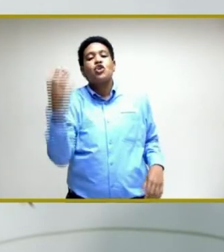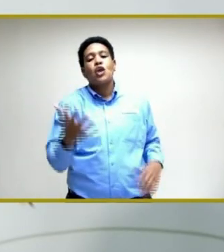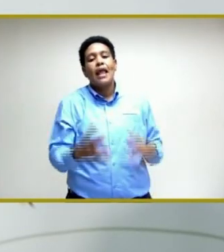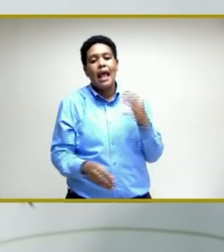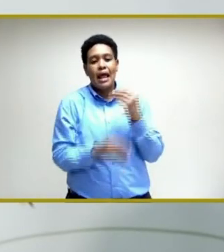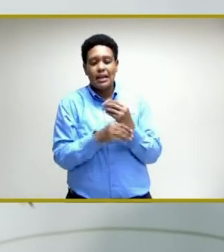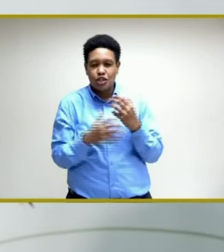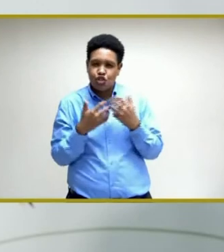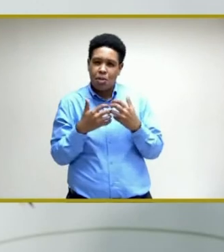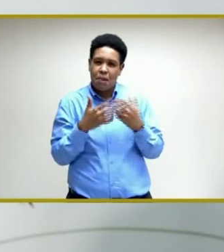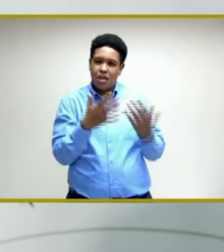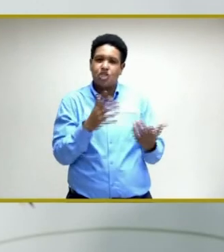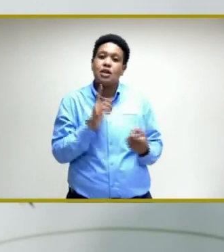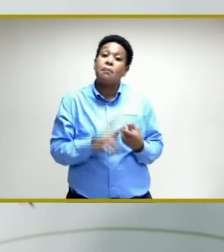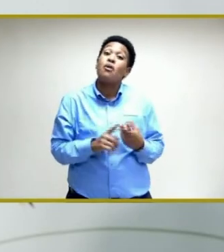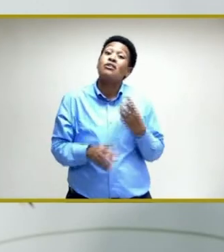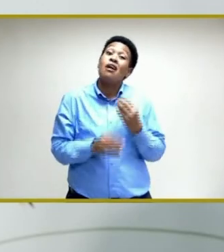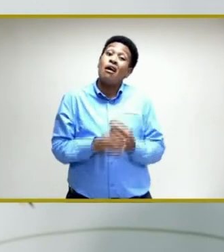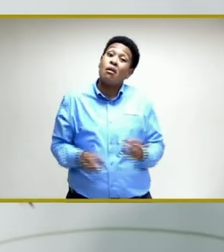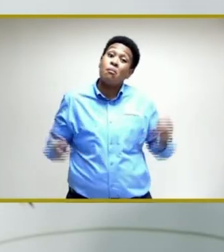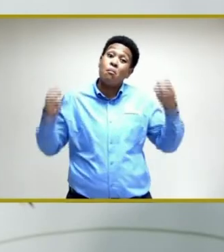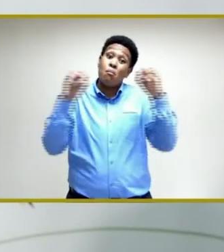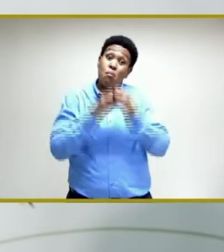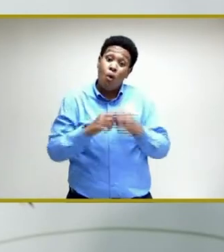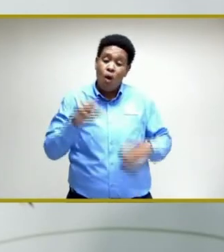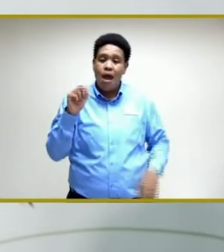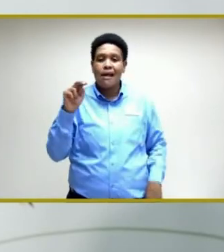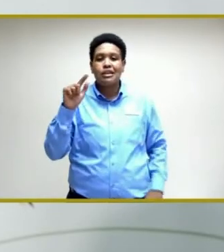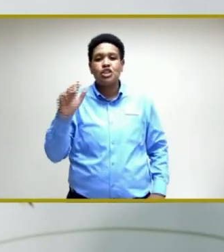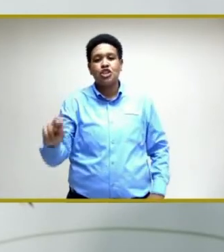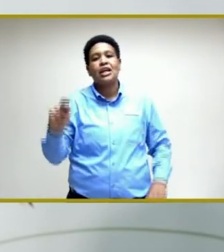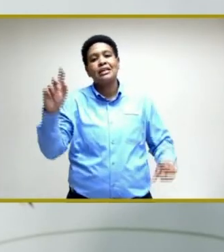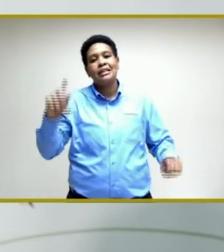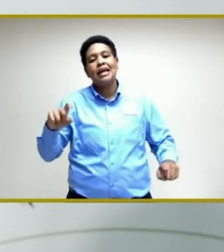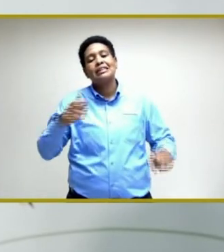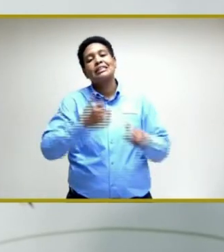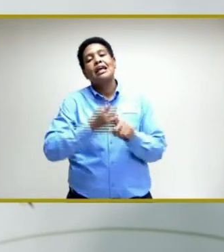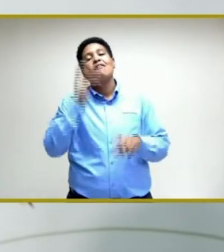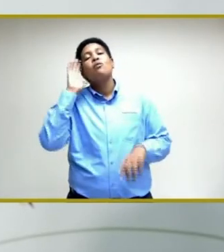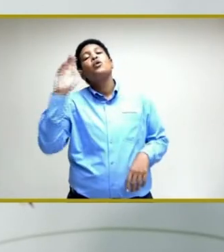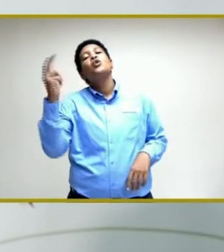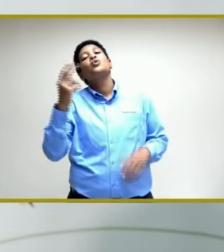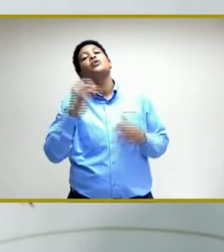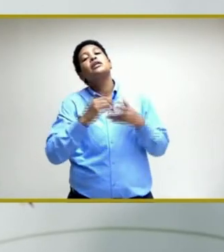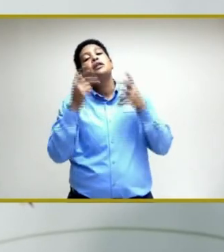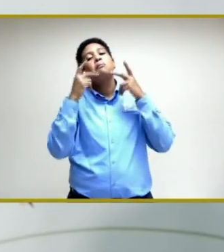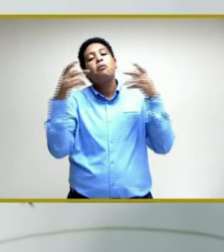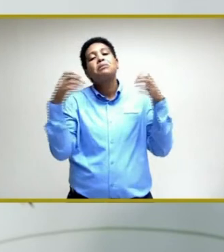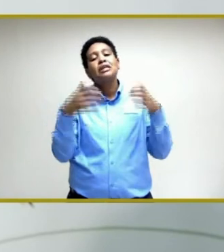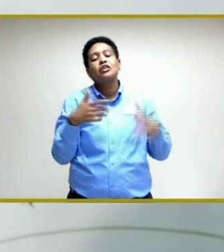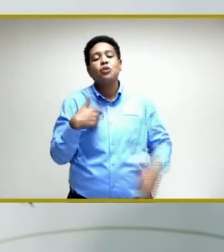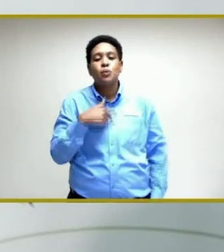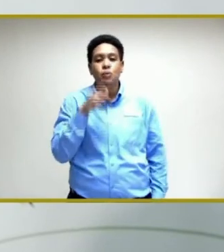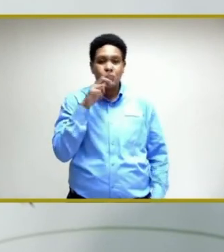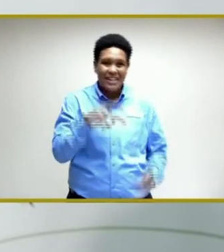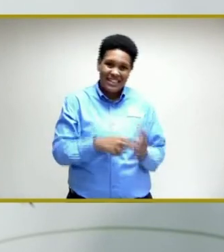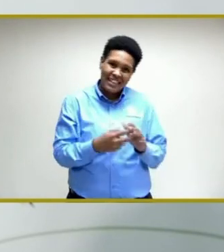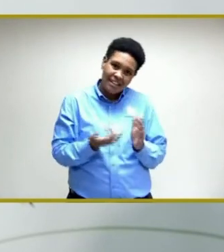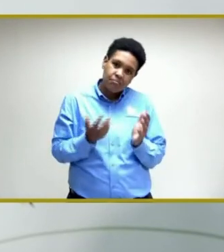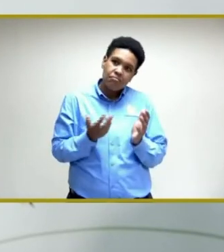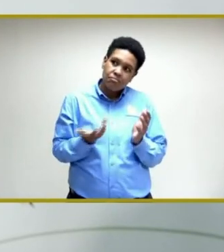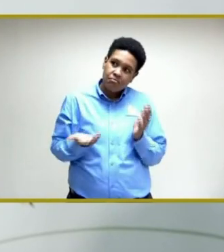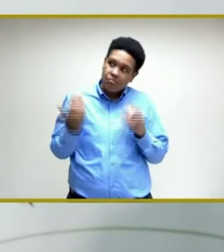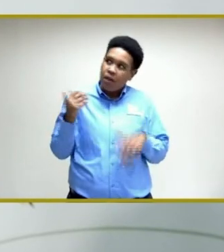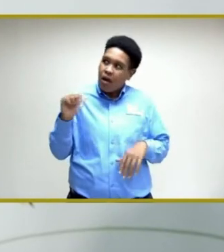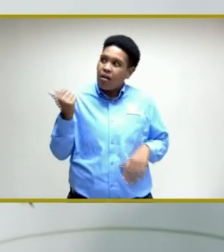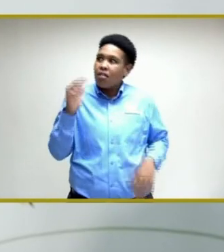machines and even more antigen tests that will be utilized in the public sector. So we intend to get up at least another